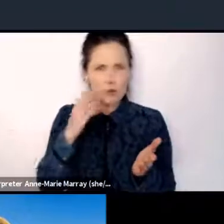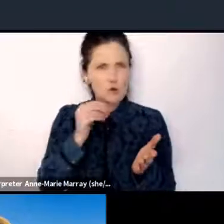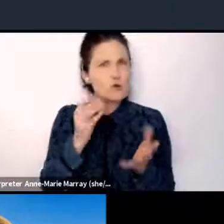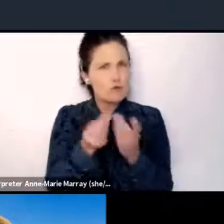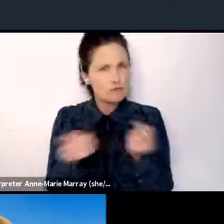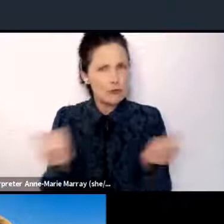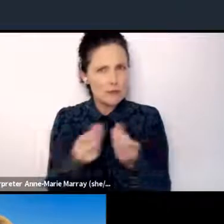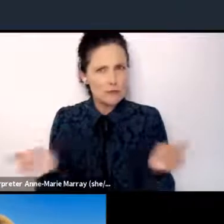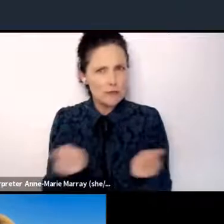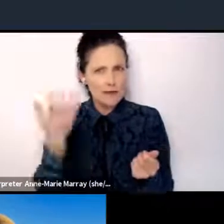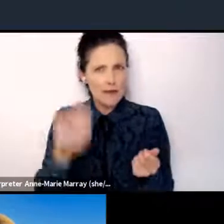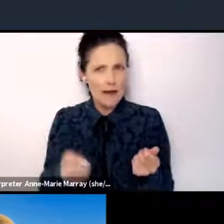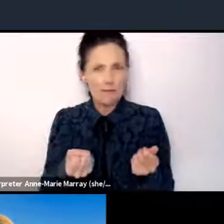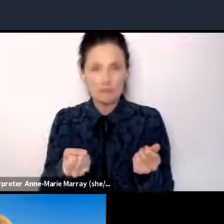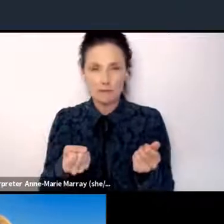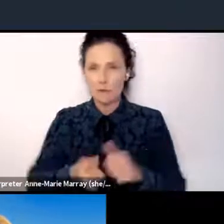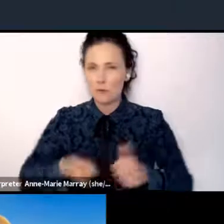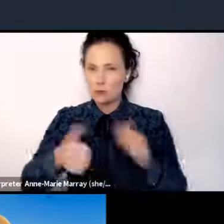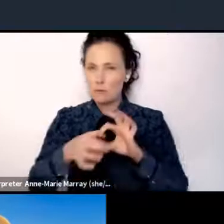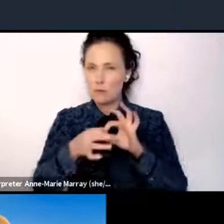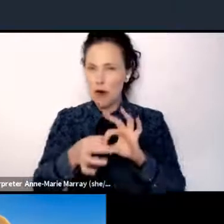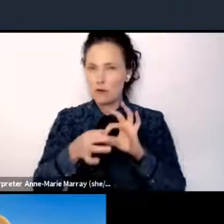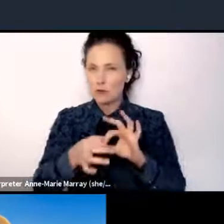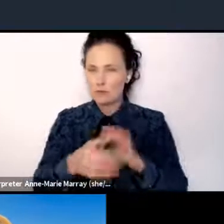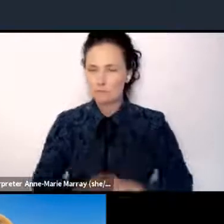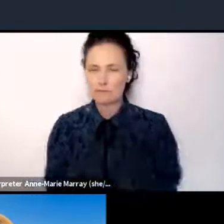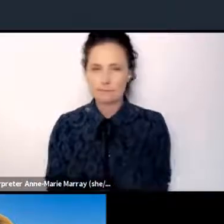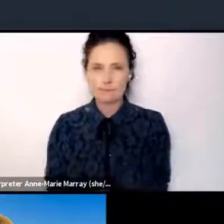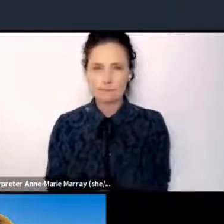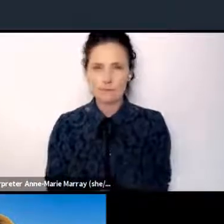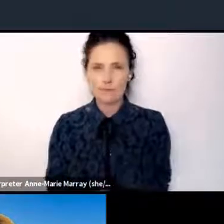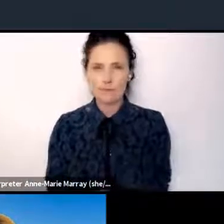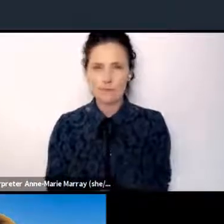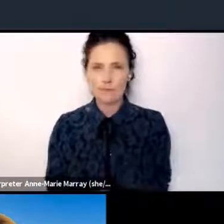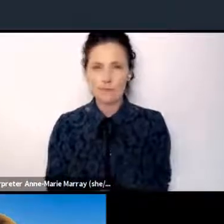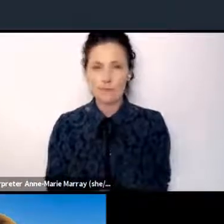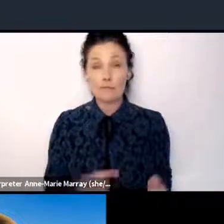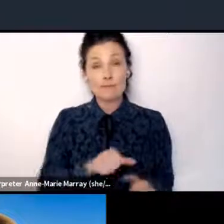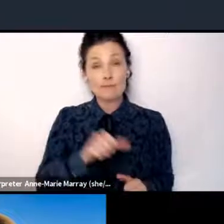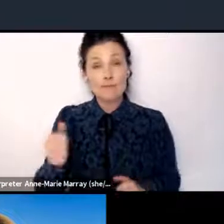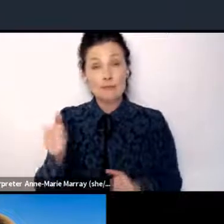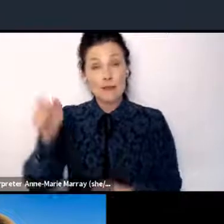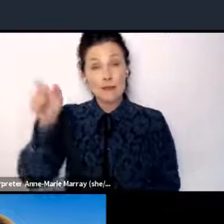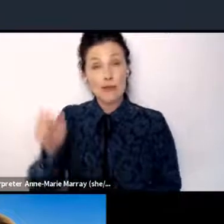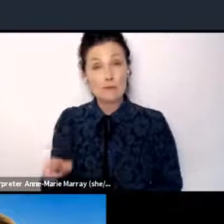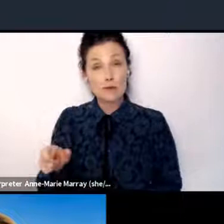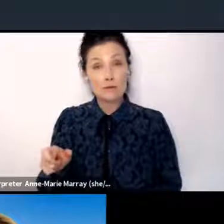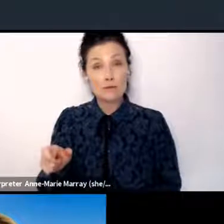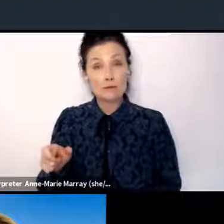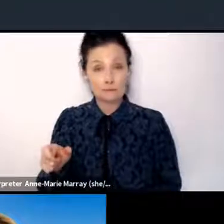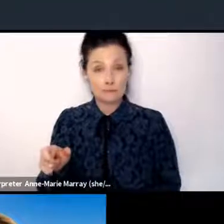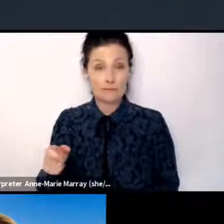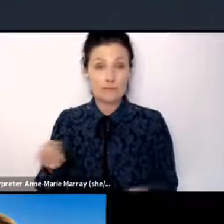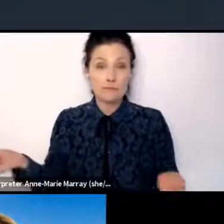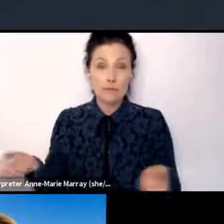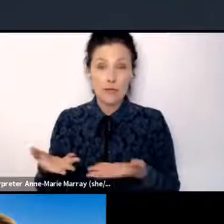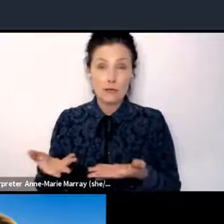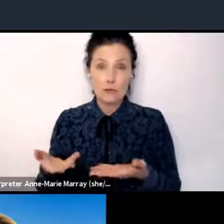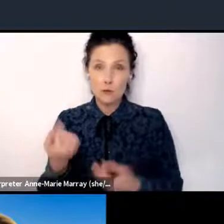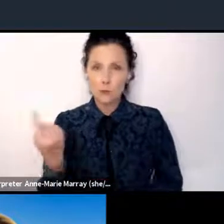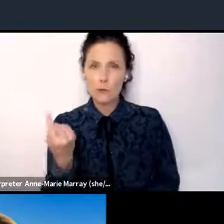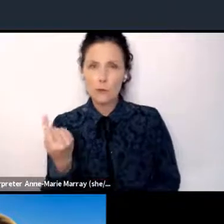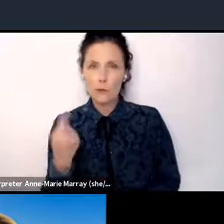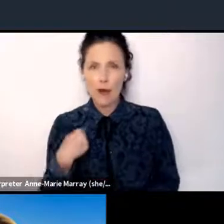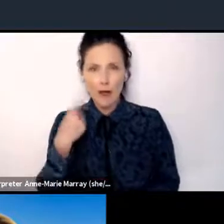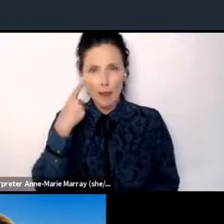and partnership there. So the next person that I would introduce, I think